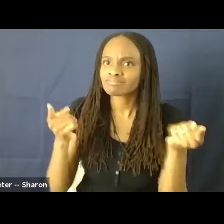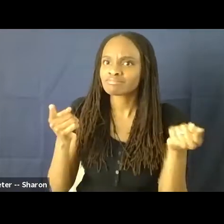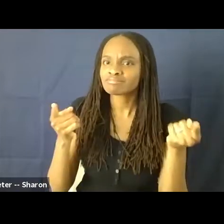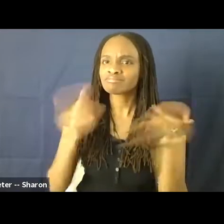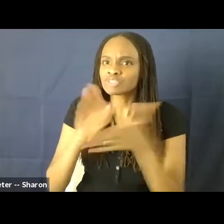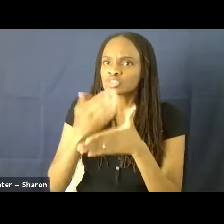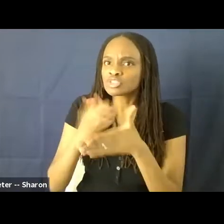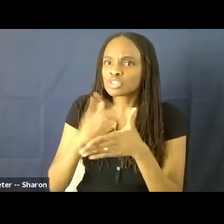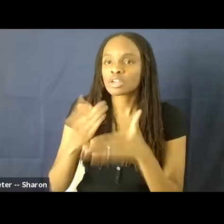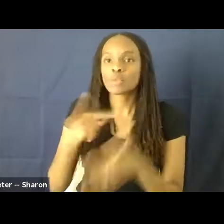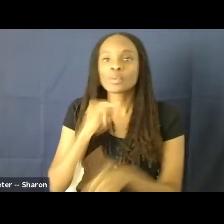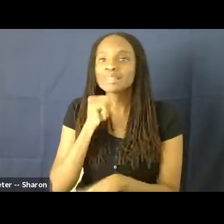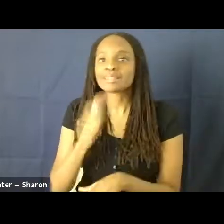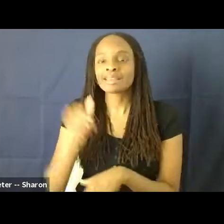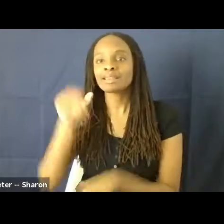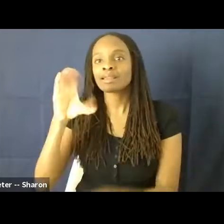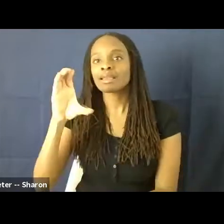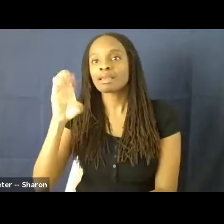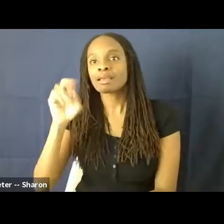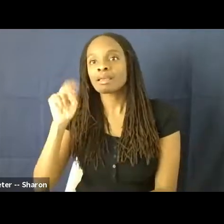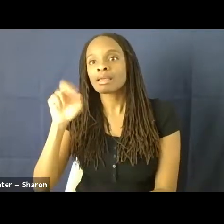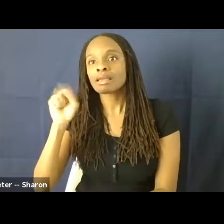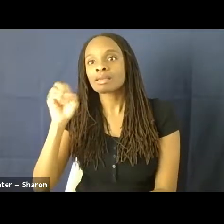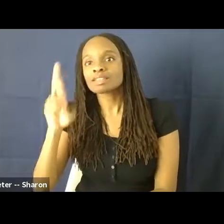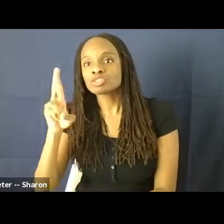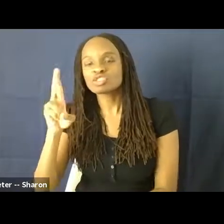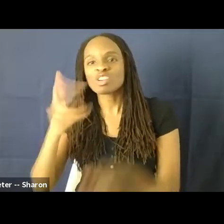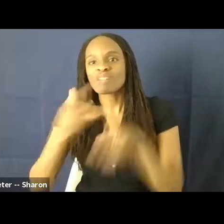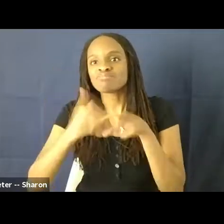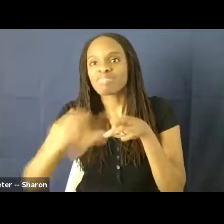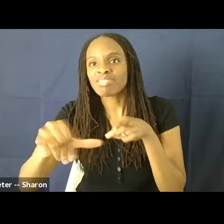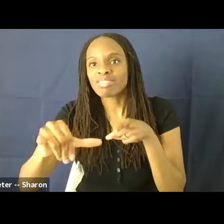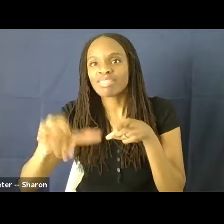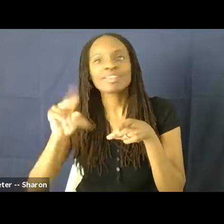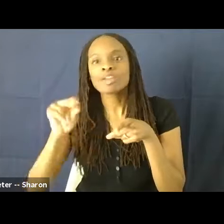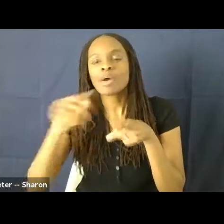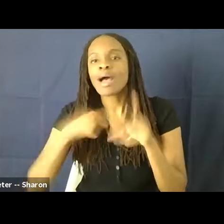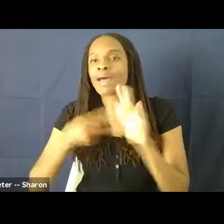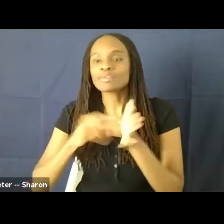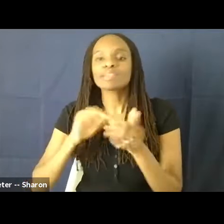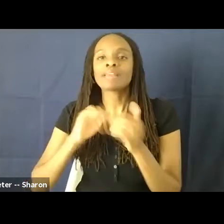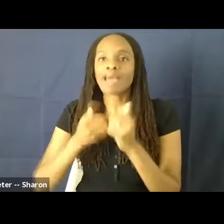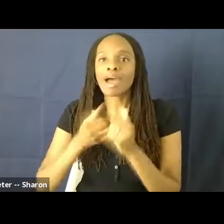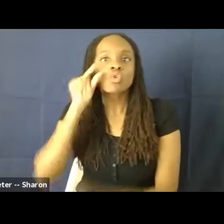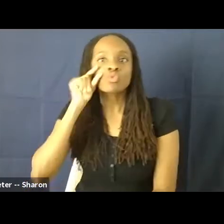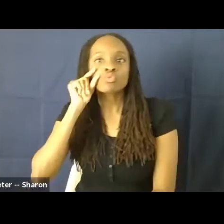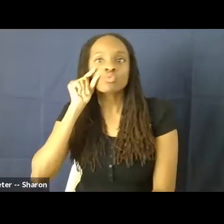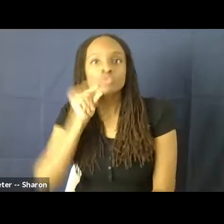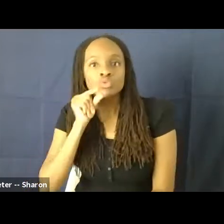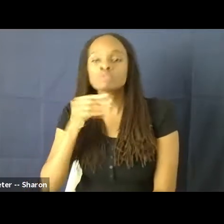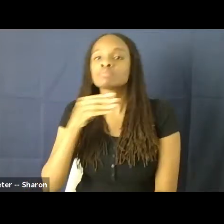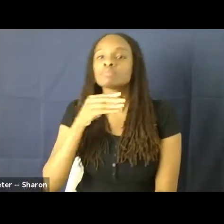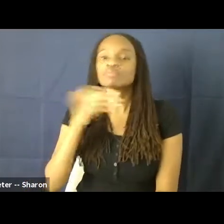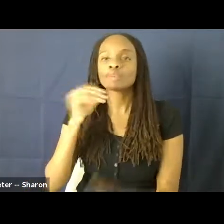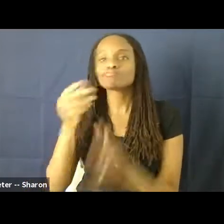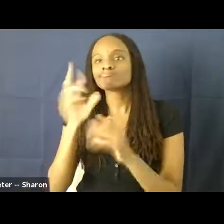censor like profanity or things like that. That's not what I'm talking about. We actually censored how race and other identities could appear on screen. And